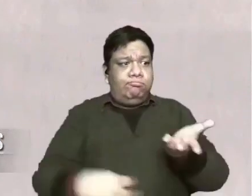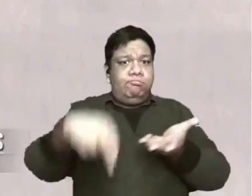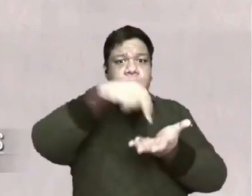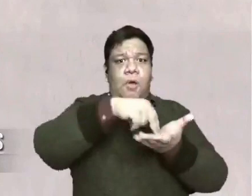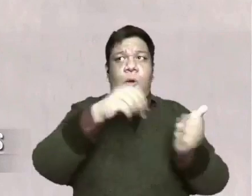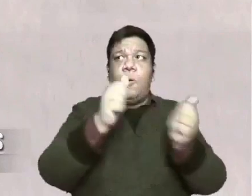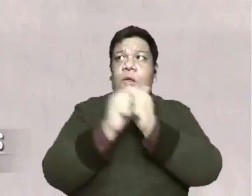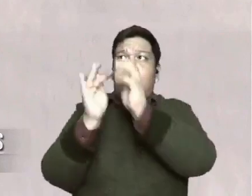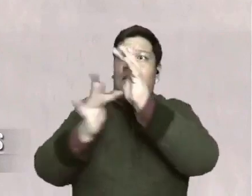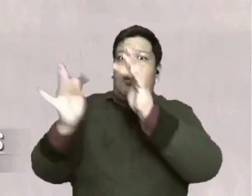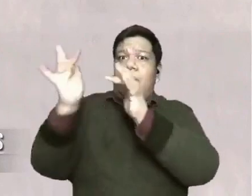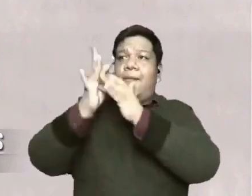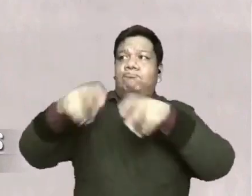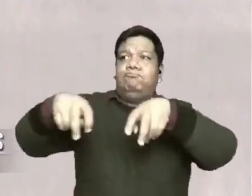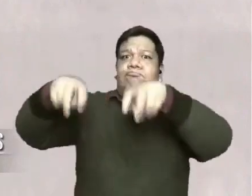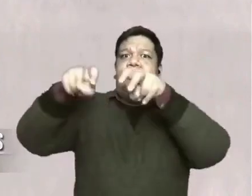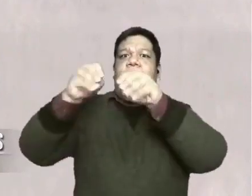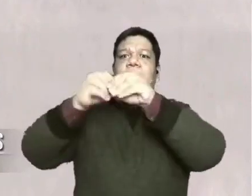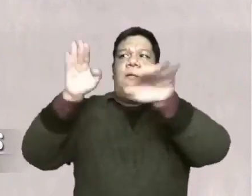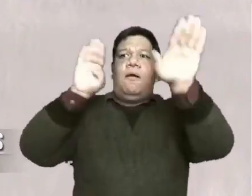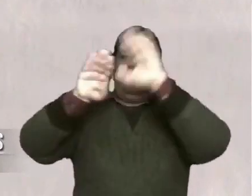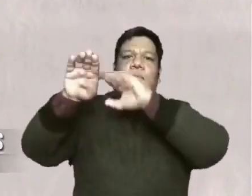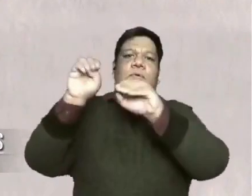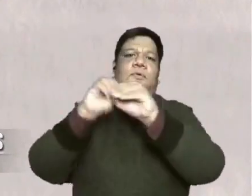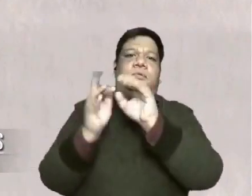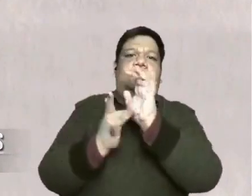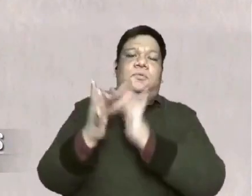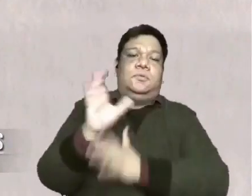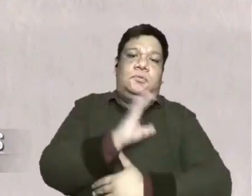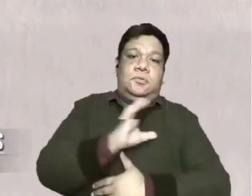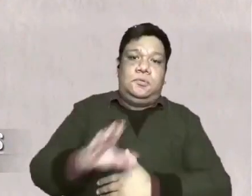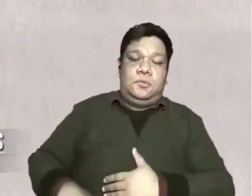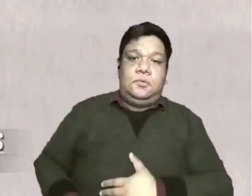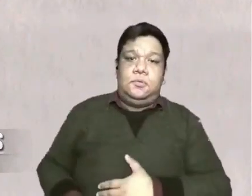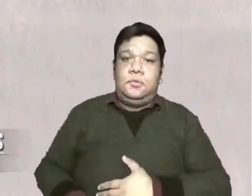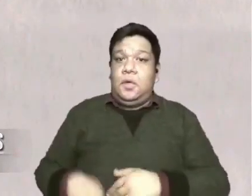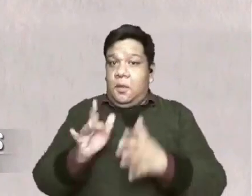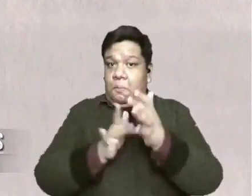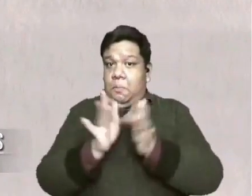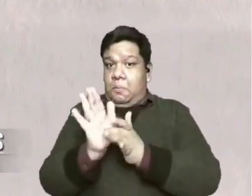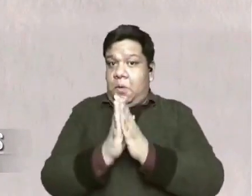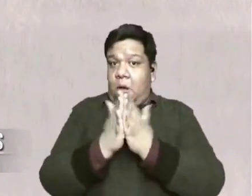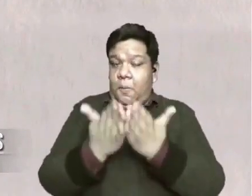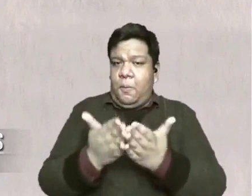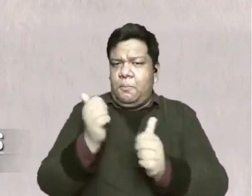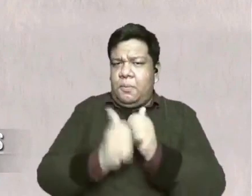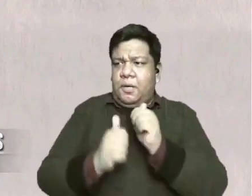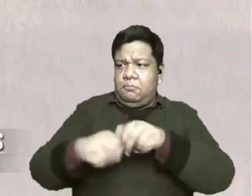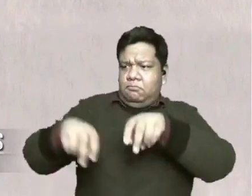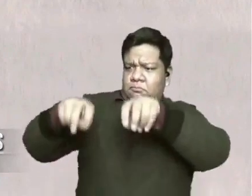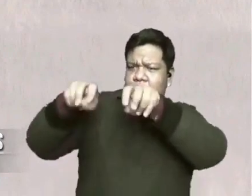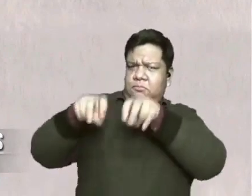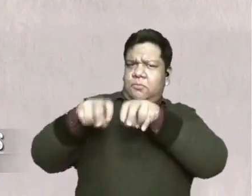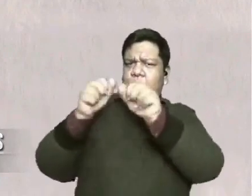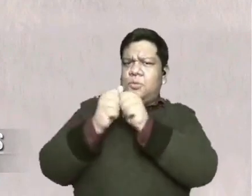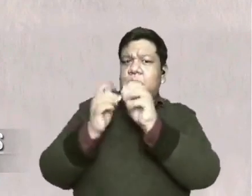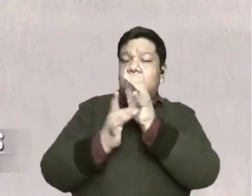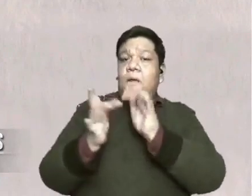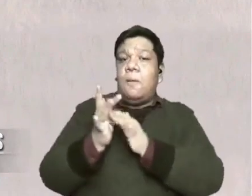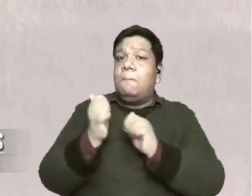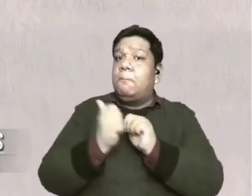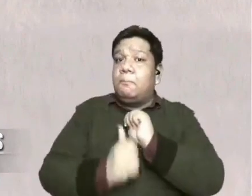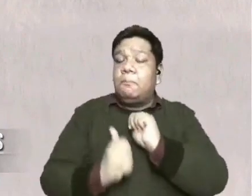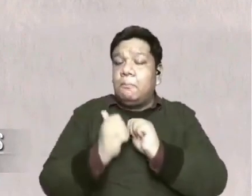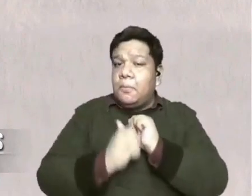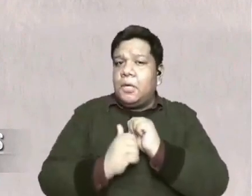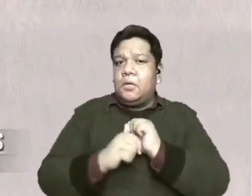with him in the heavenly realms in Christ Jesus in the Bible being seated with Christ means you are